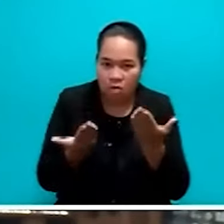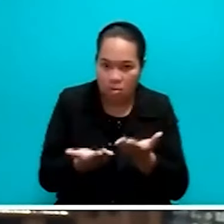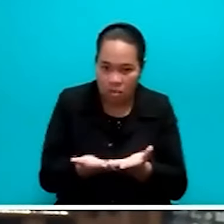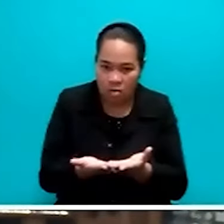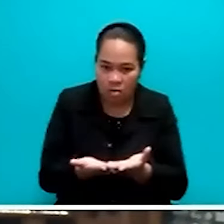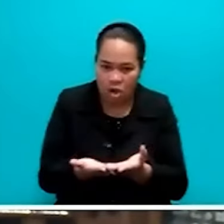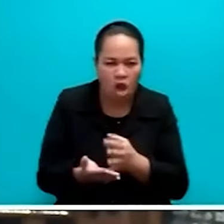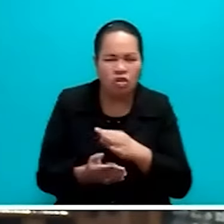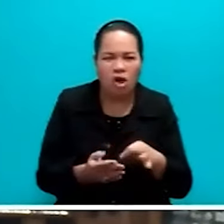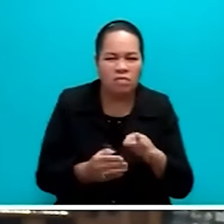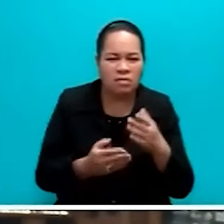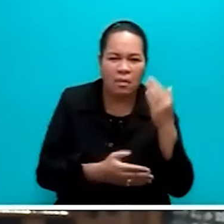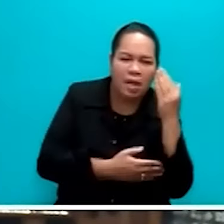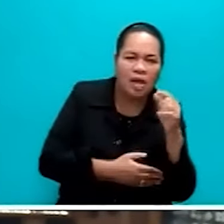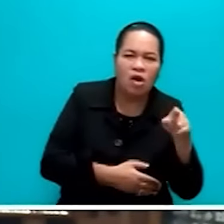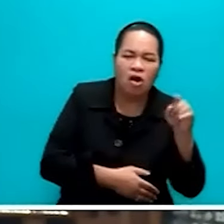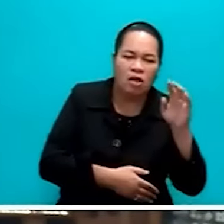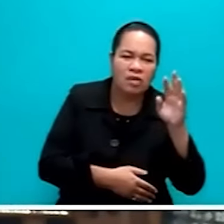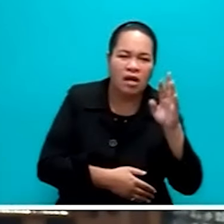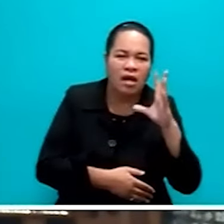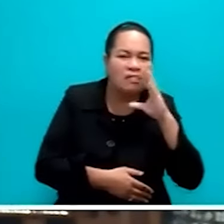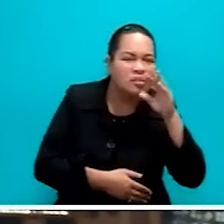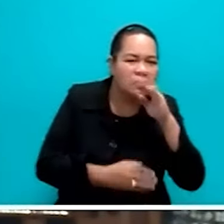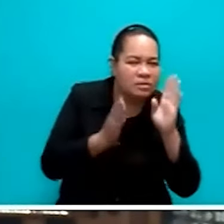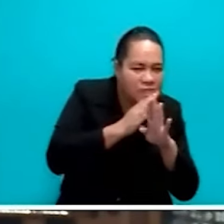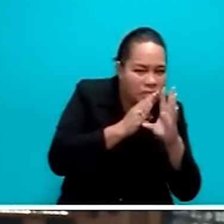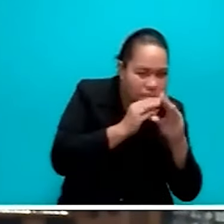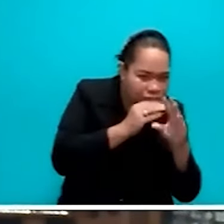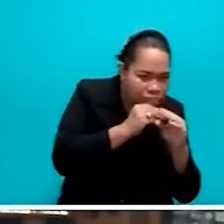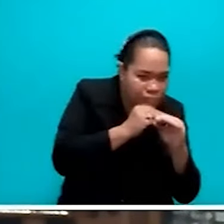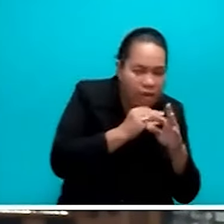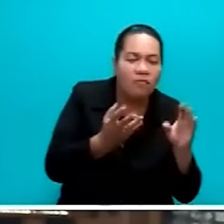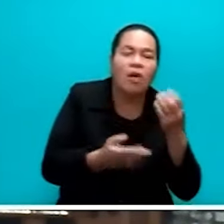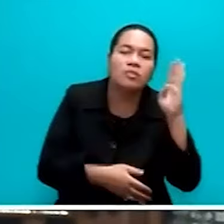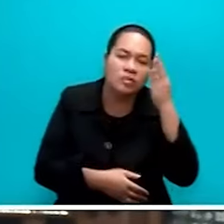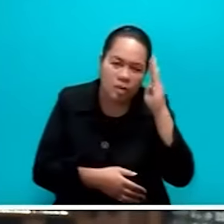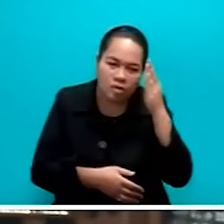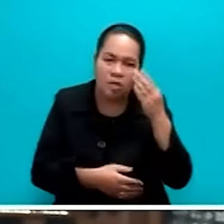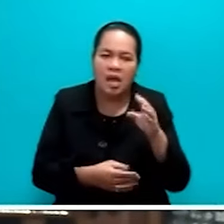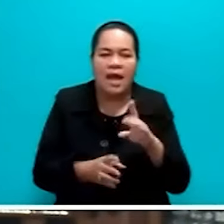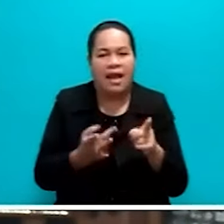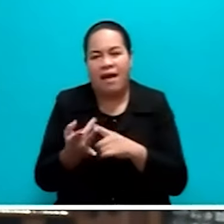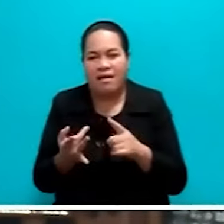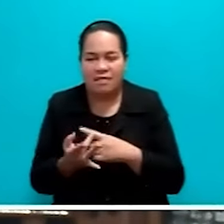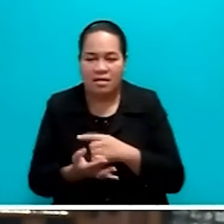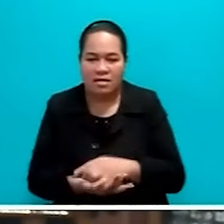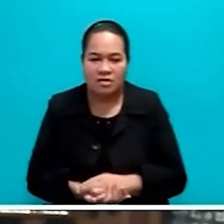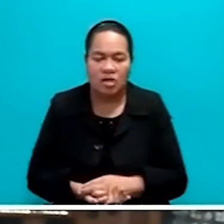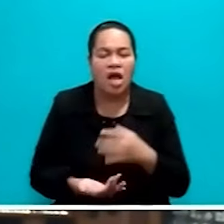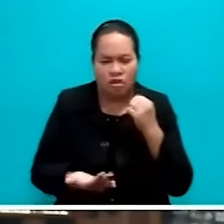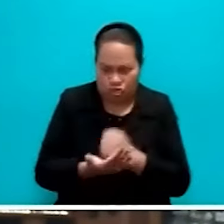than the social media or rumors. I'm sure there are many sources available to us. We just have to